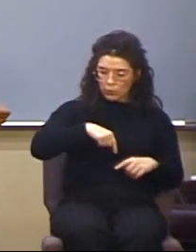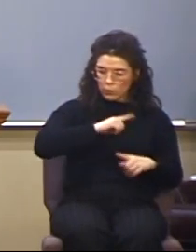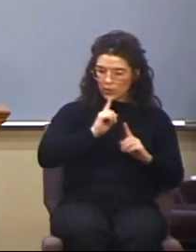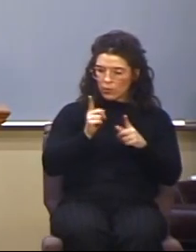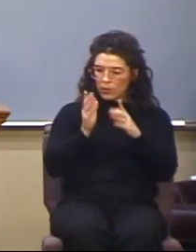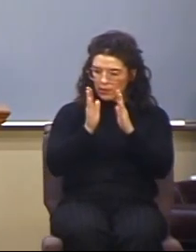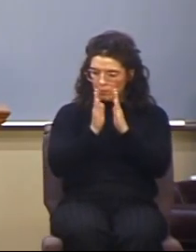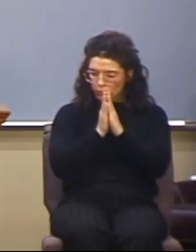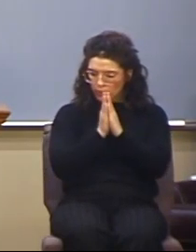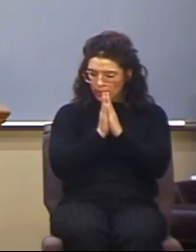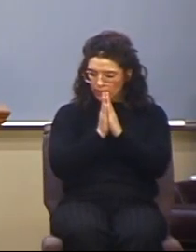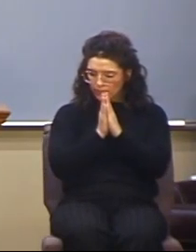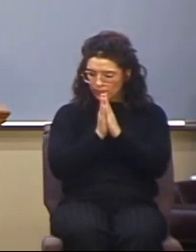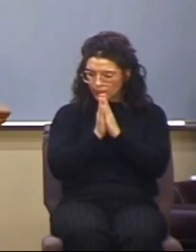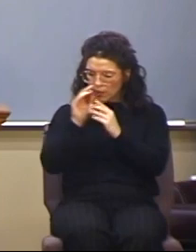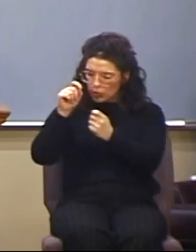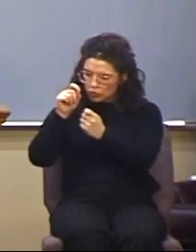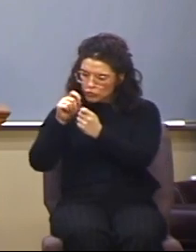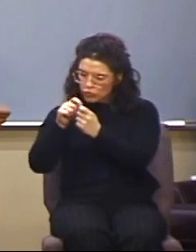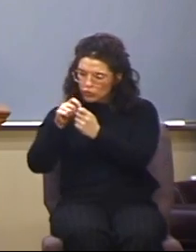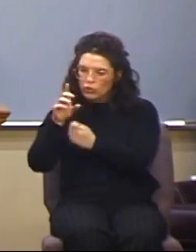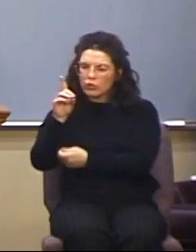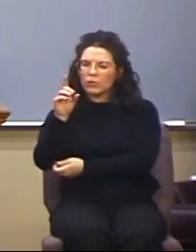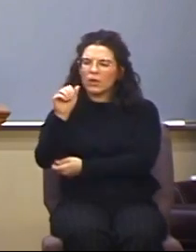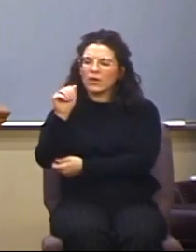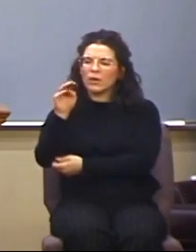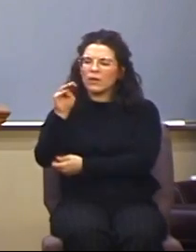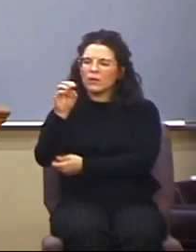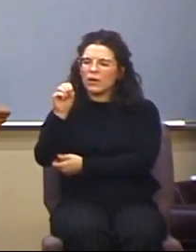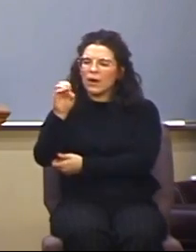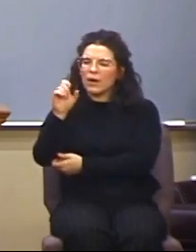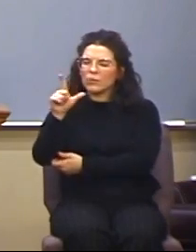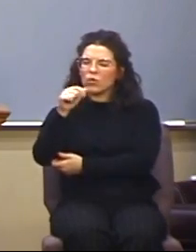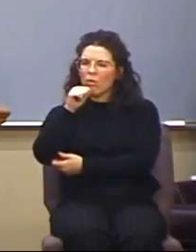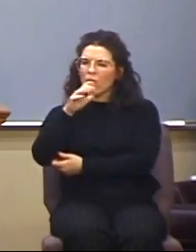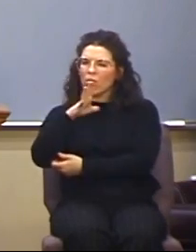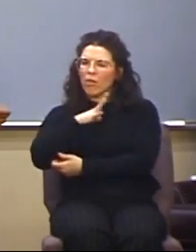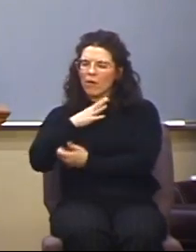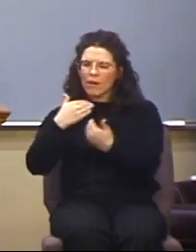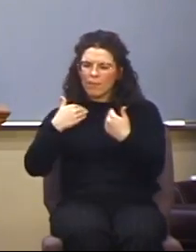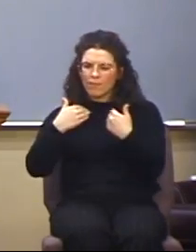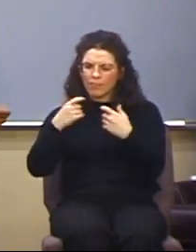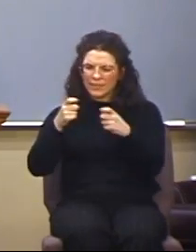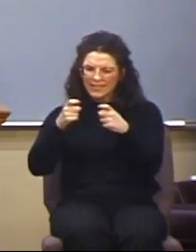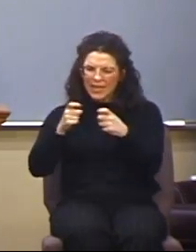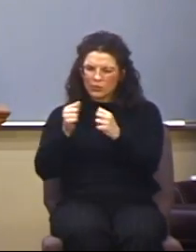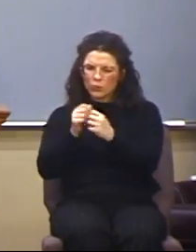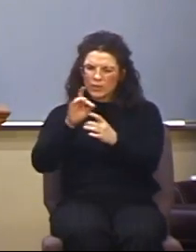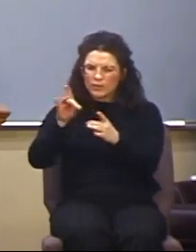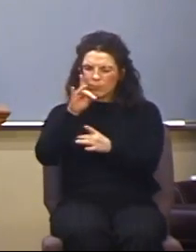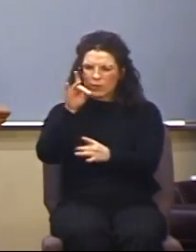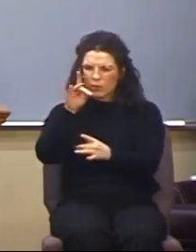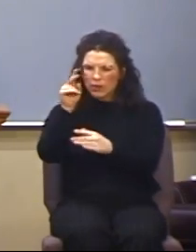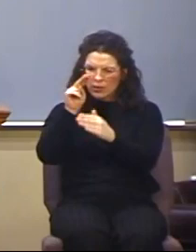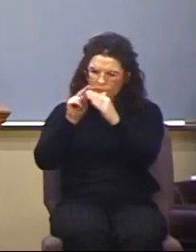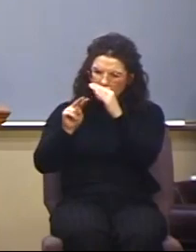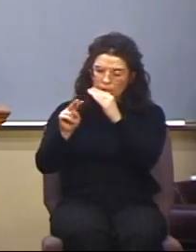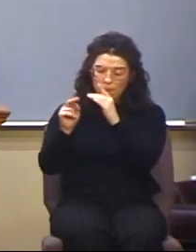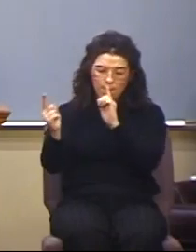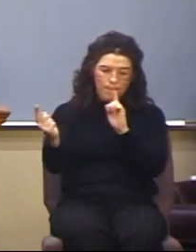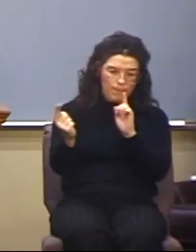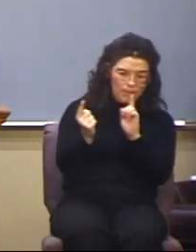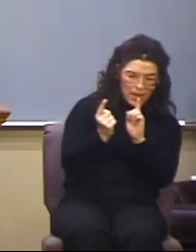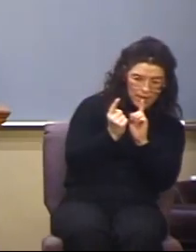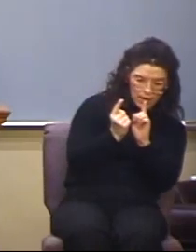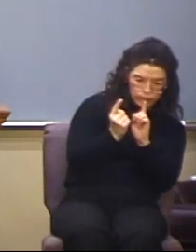damsel, possessed with a spirit of divination, met us, which brought